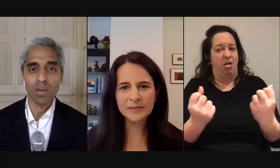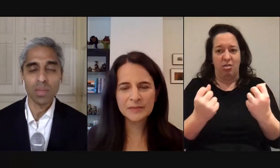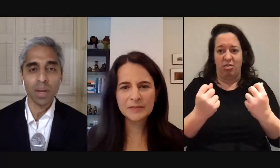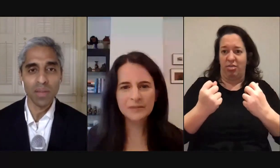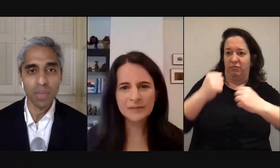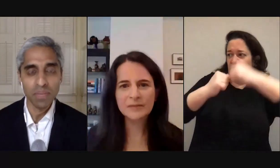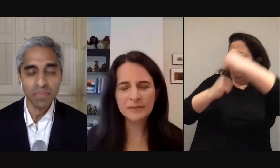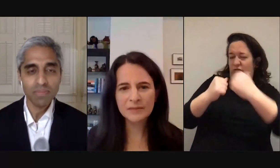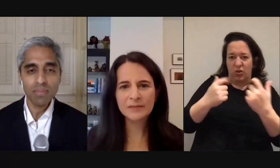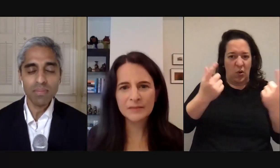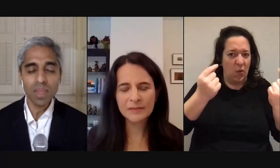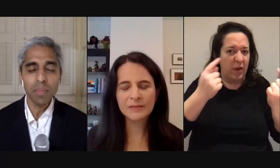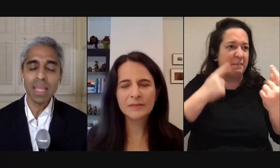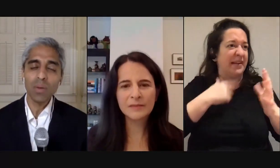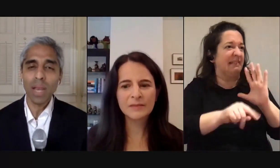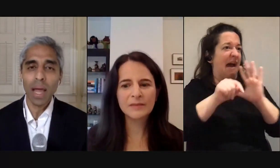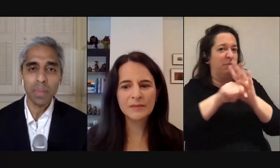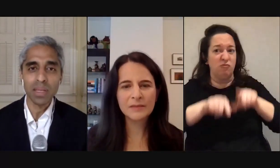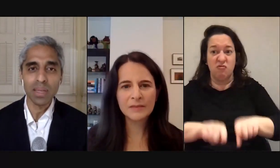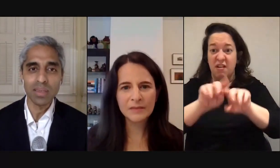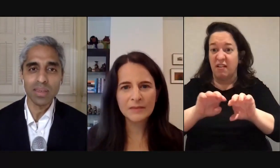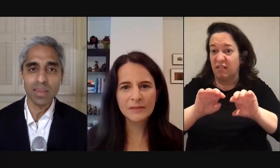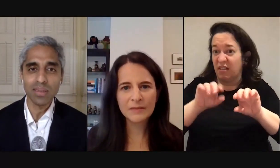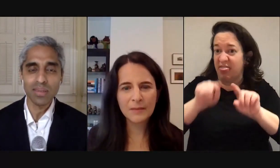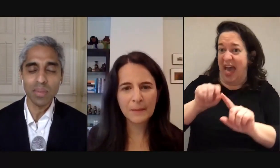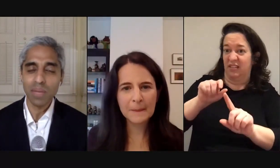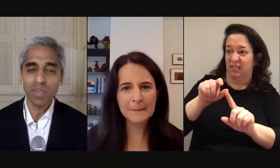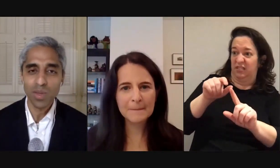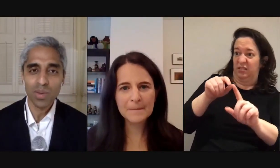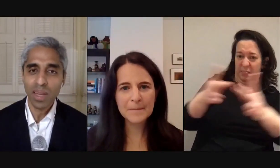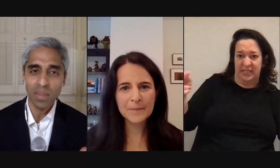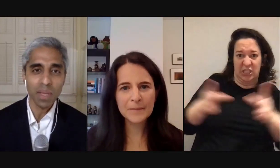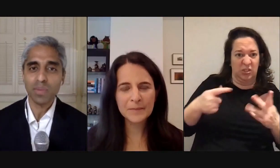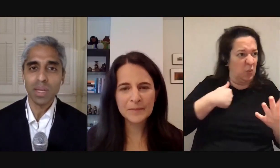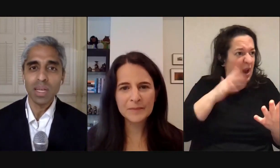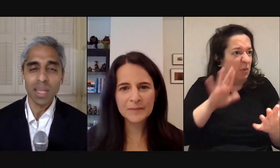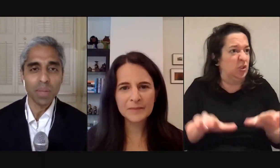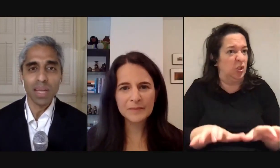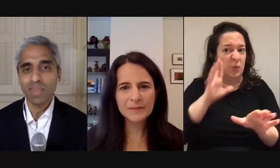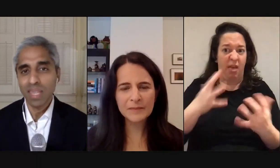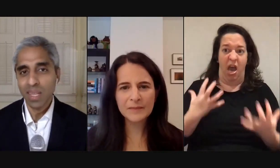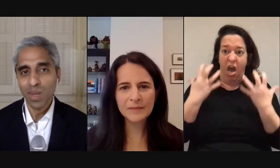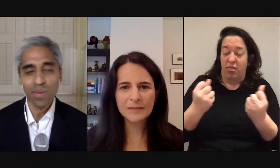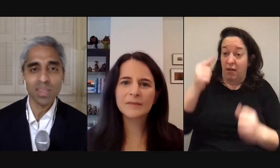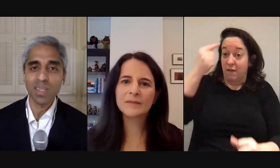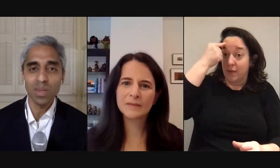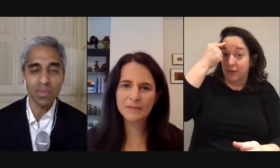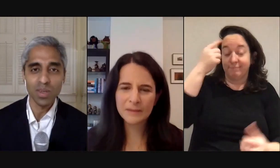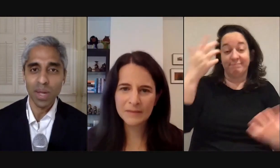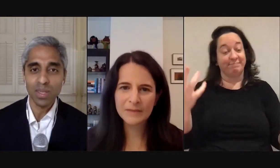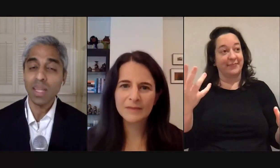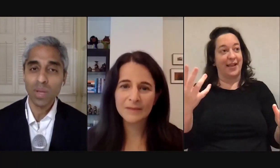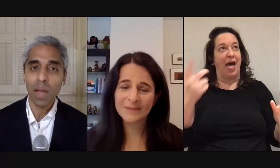office and what I learned about government but then what happened is is sometimes you know you can have the best big plans and then the universe